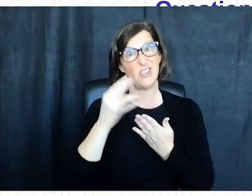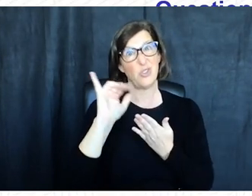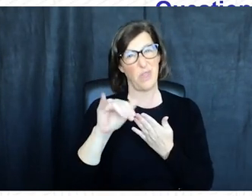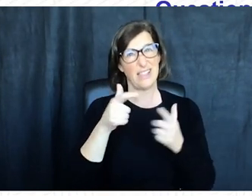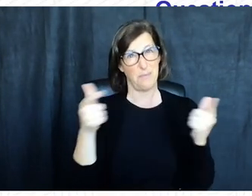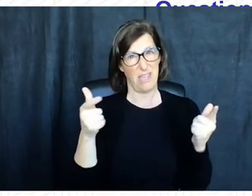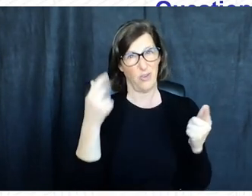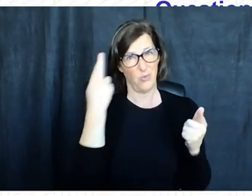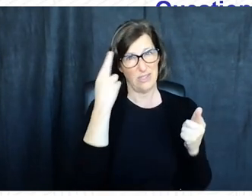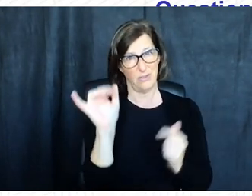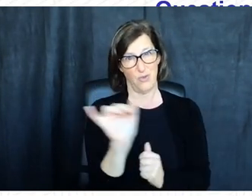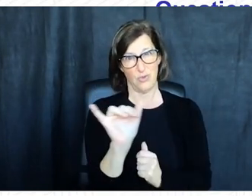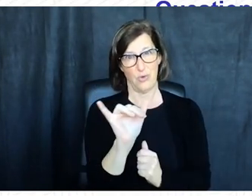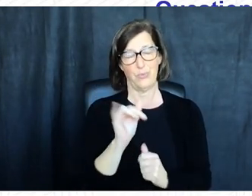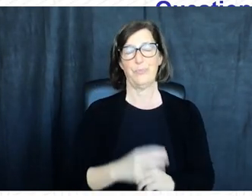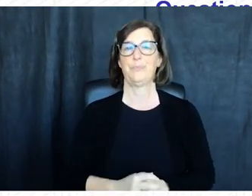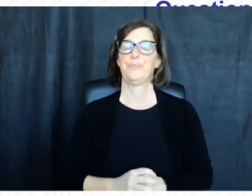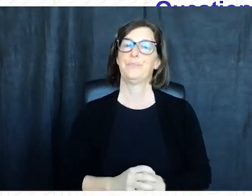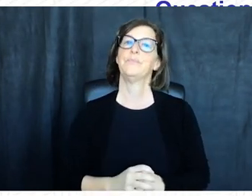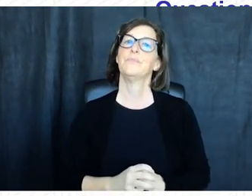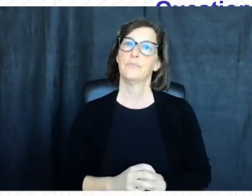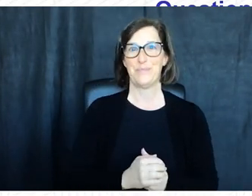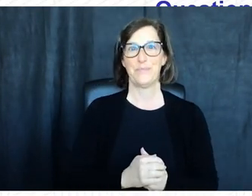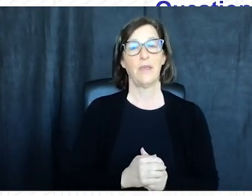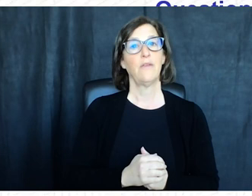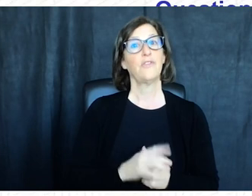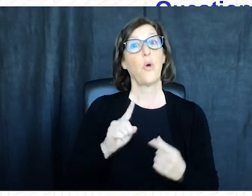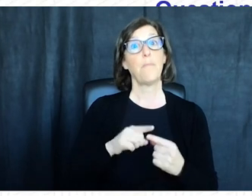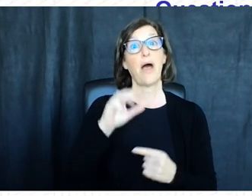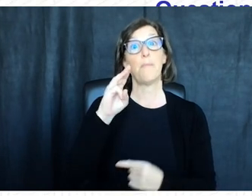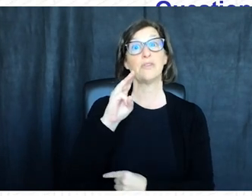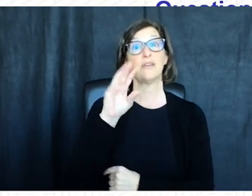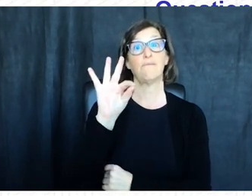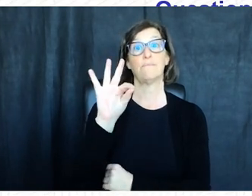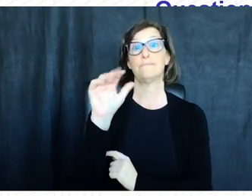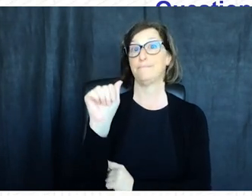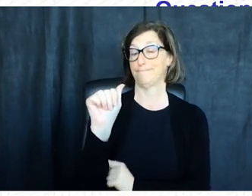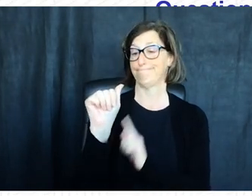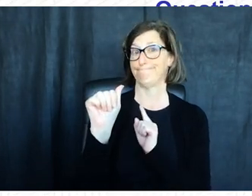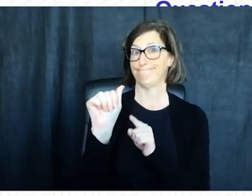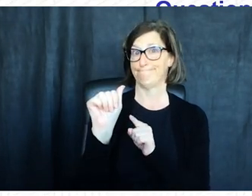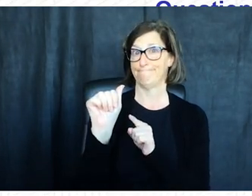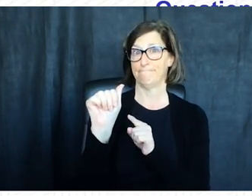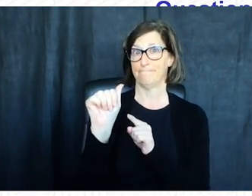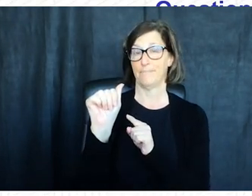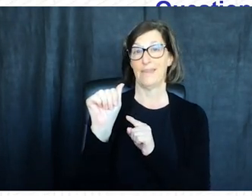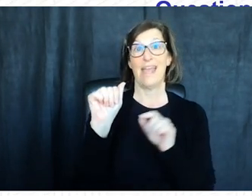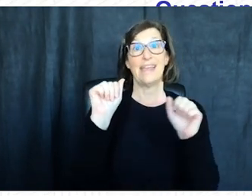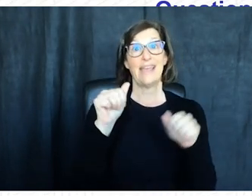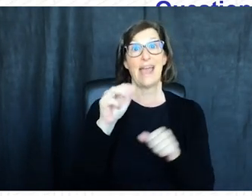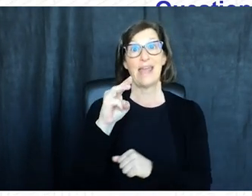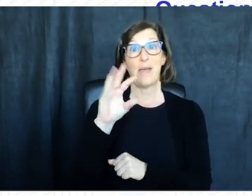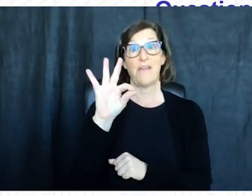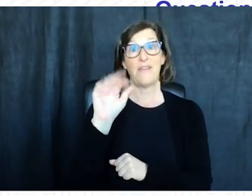that's a big part of it as well um so regarding multi-factor authentication uh